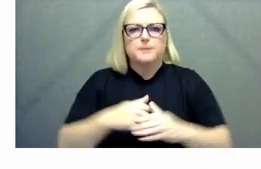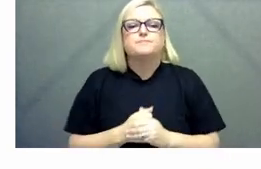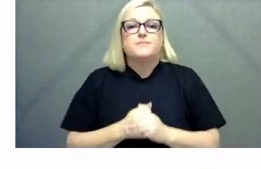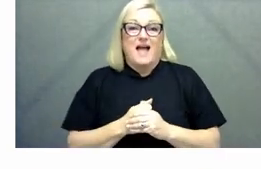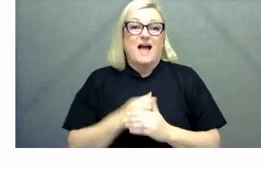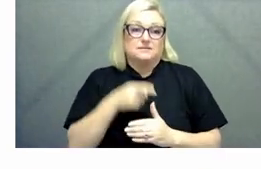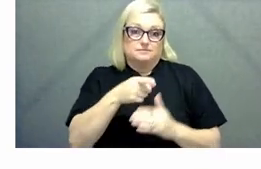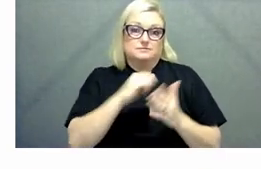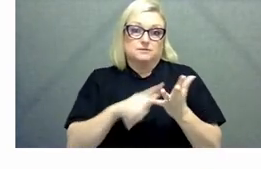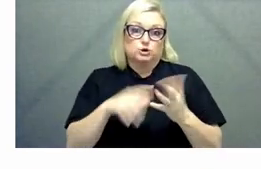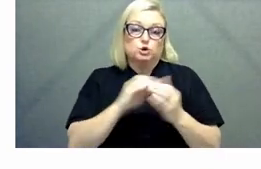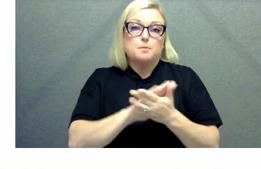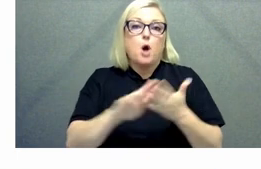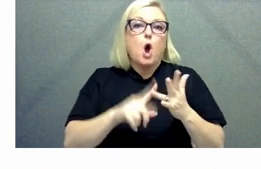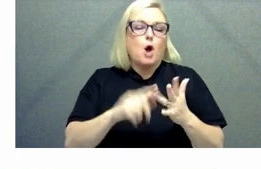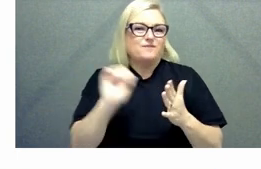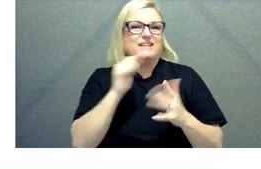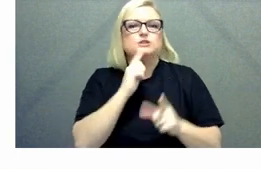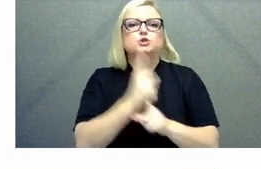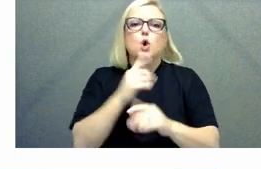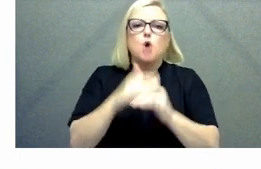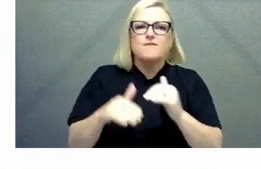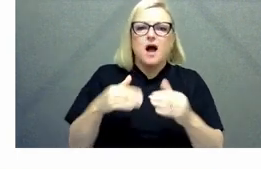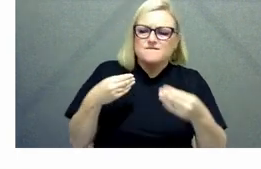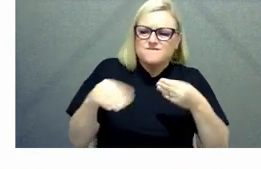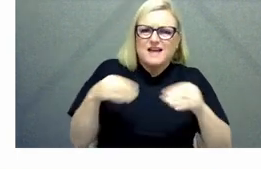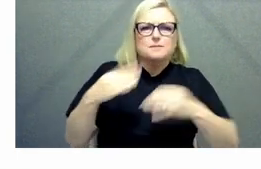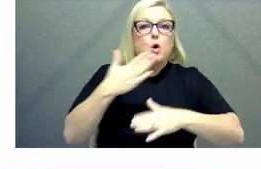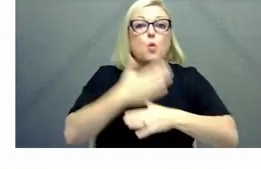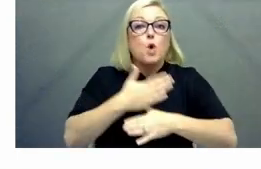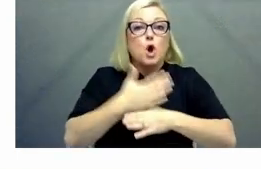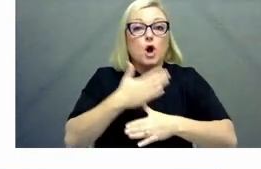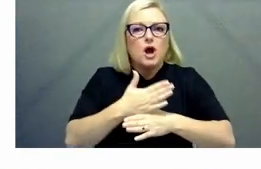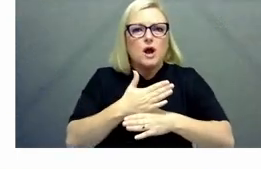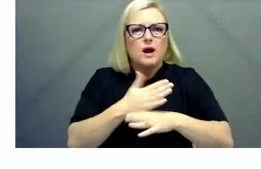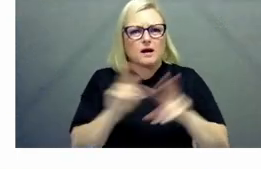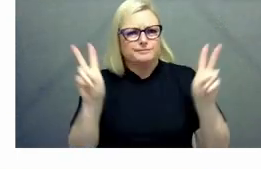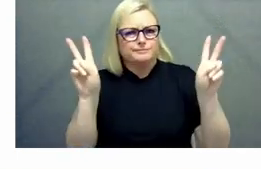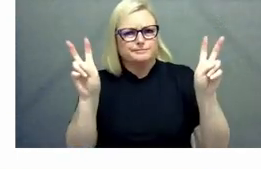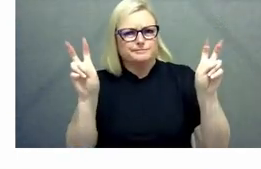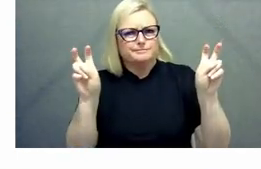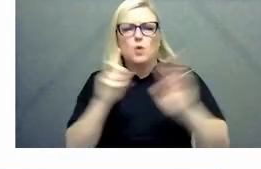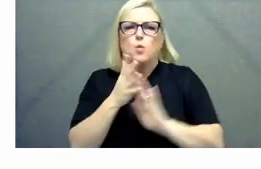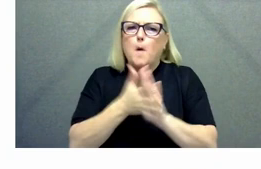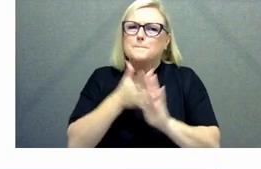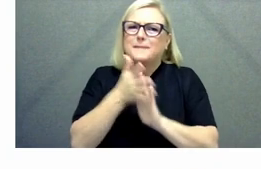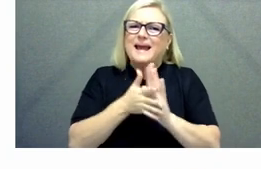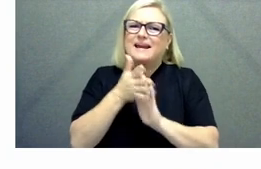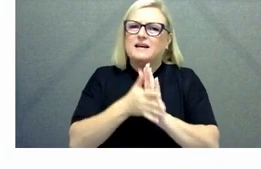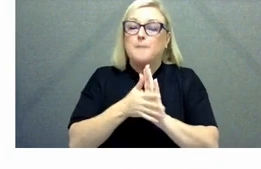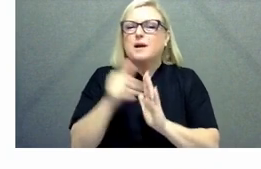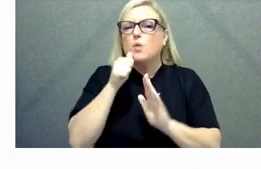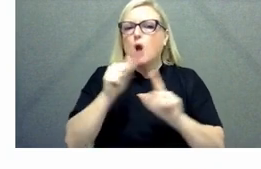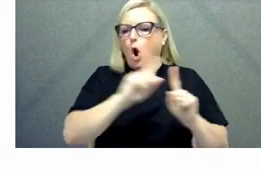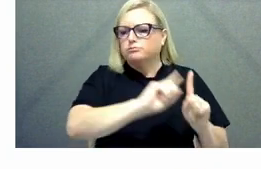work now this can mean different things in different agencies how do you see flexible work applied in your